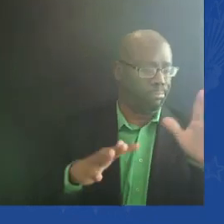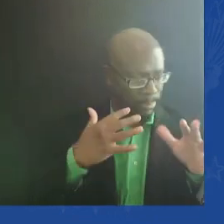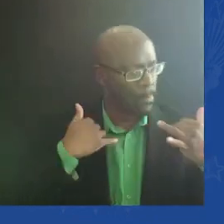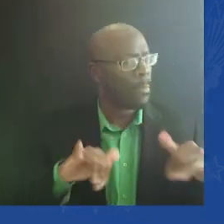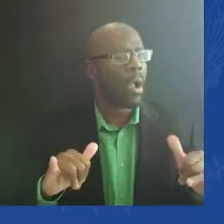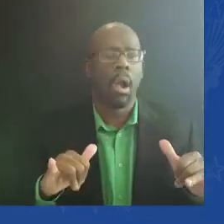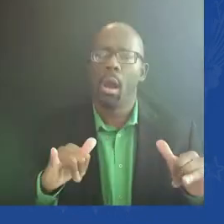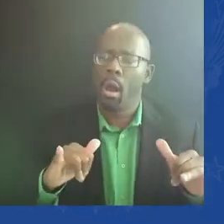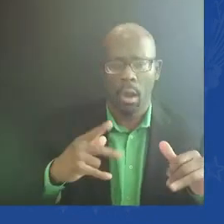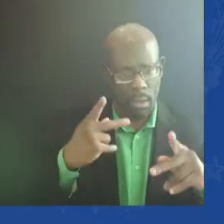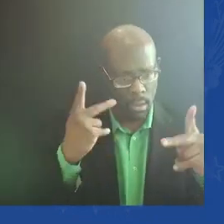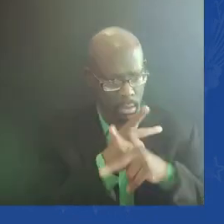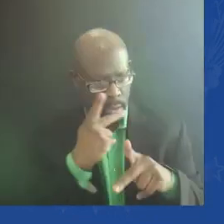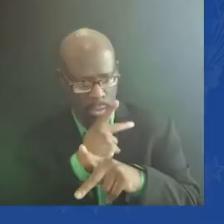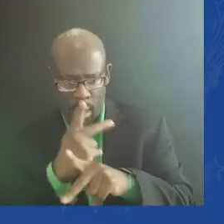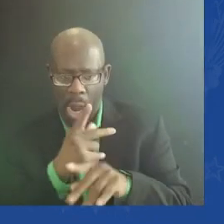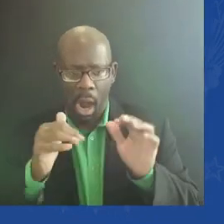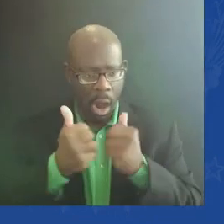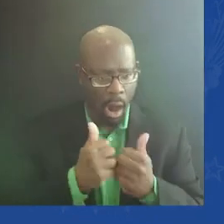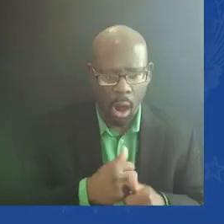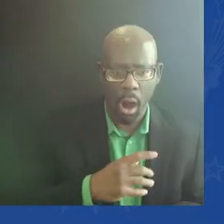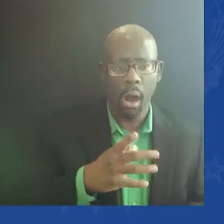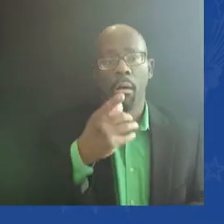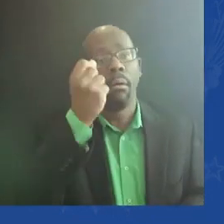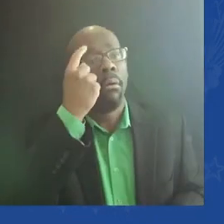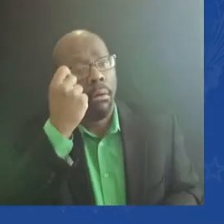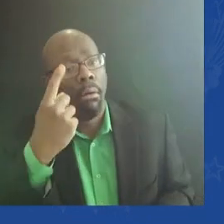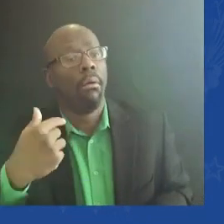This is from Jeff Mason, for Jeff Mason of Reuters.